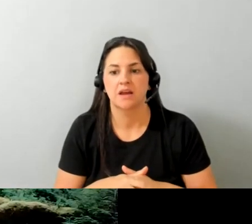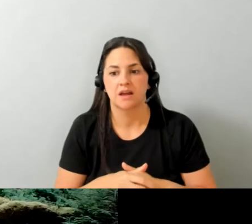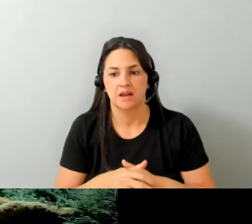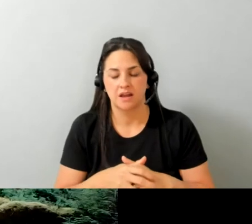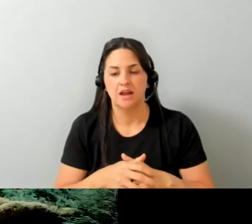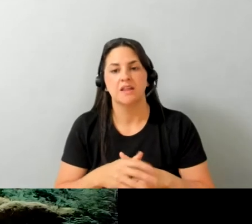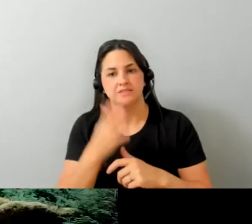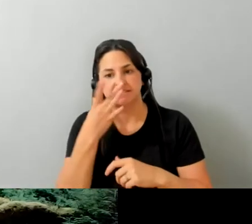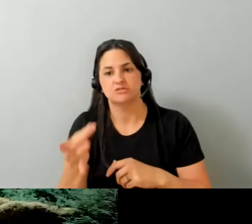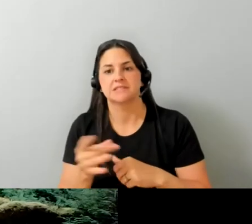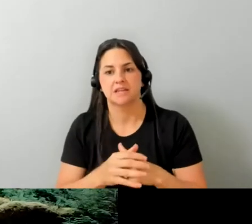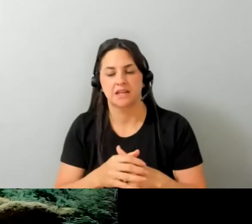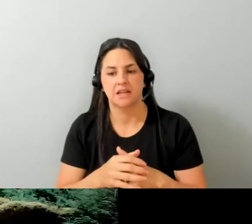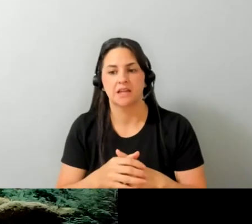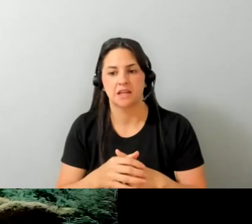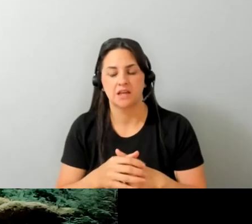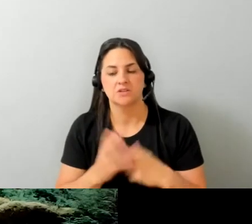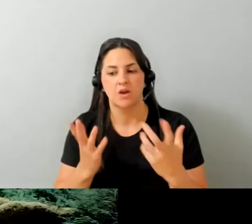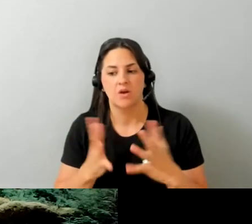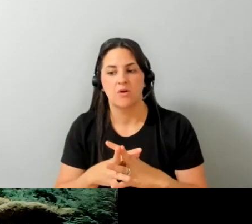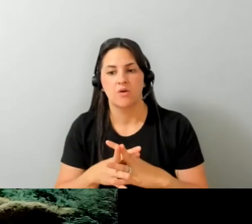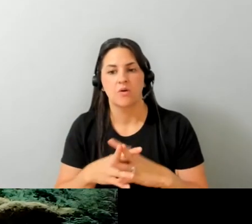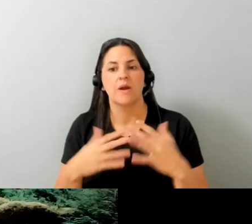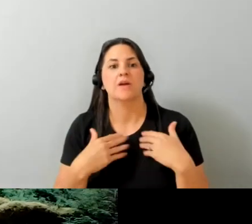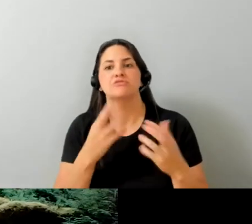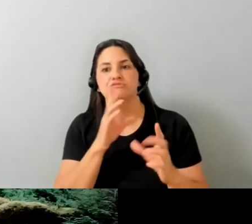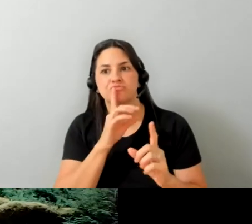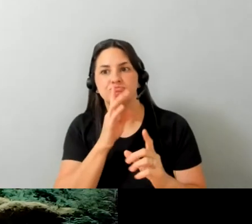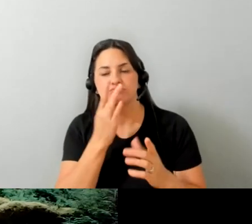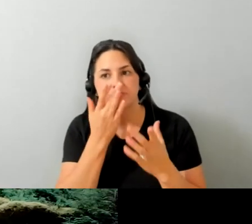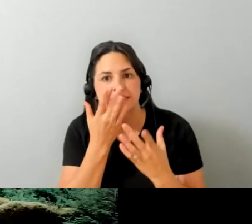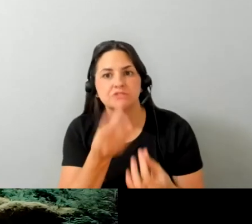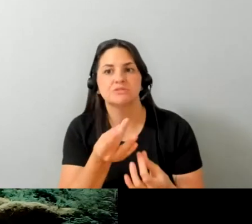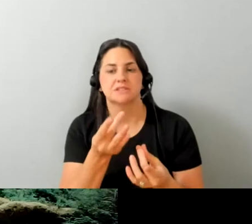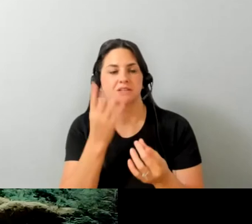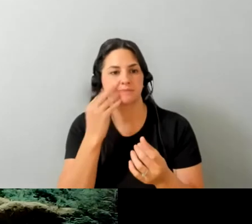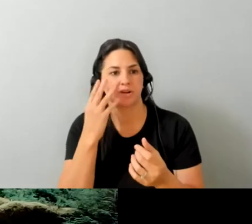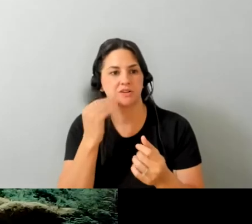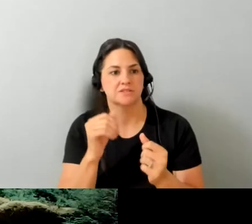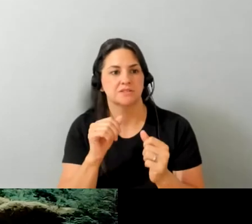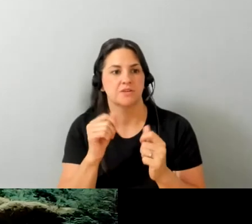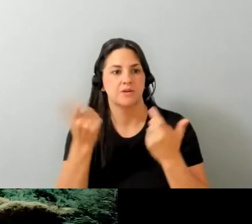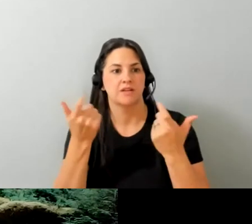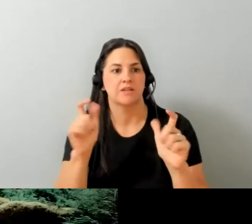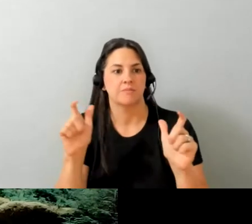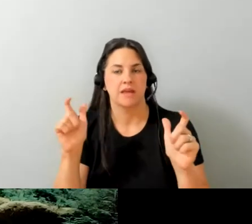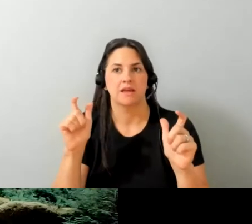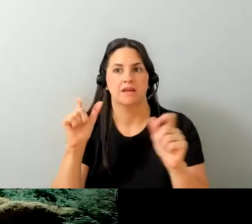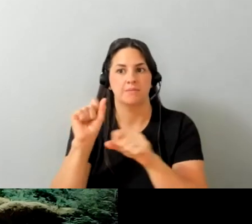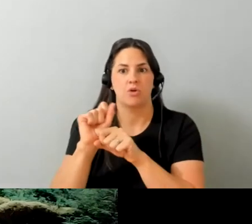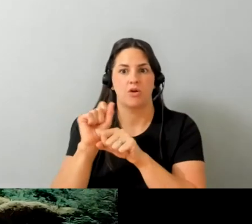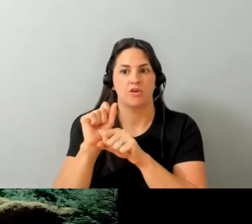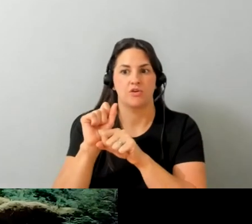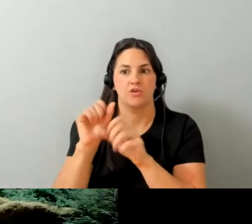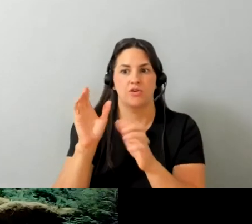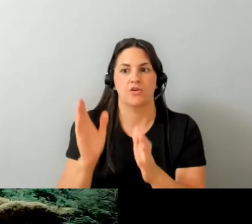you know our we had some really interesting experiences with a giant employer like the the federal government uh